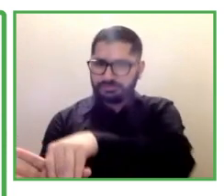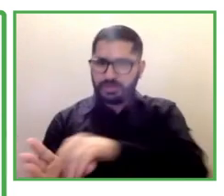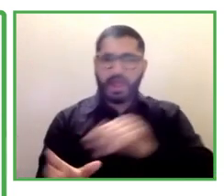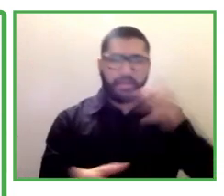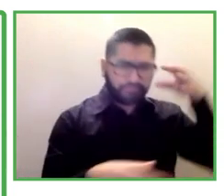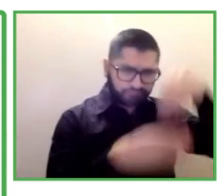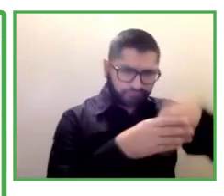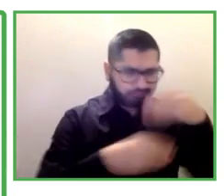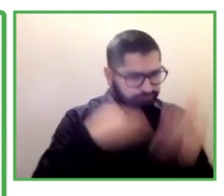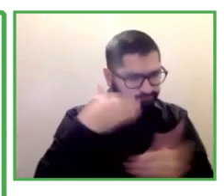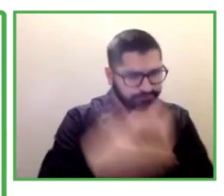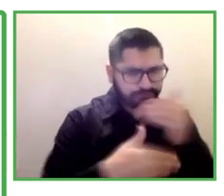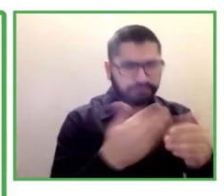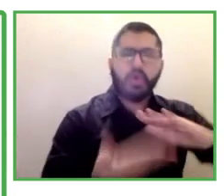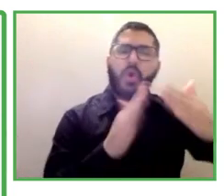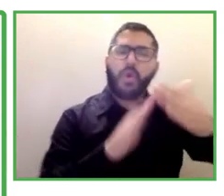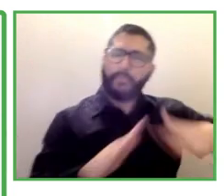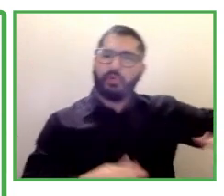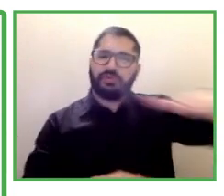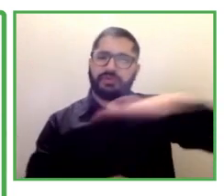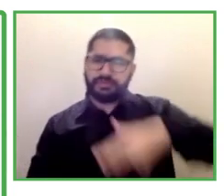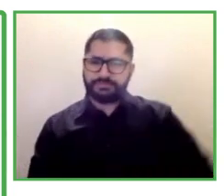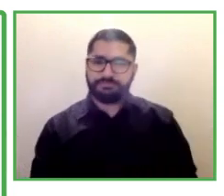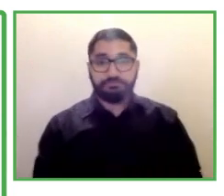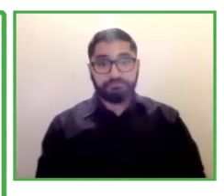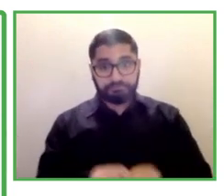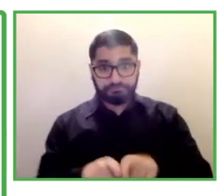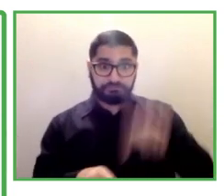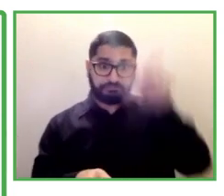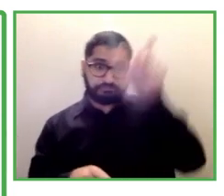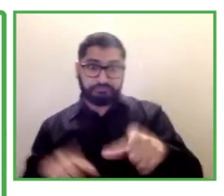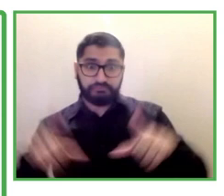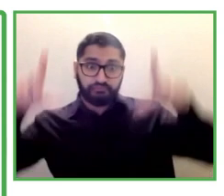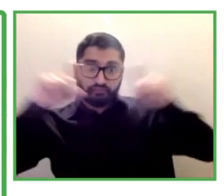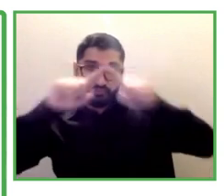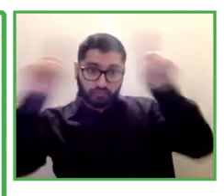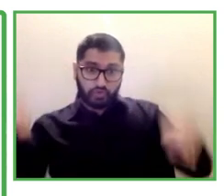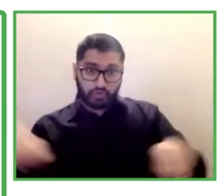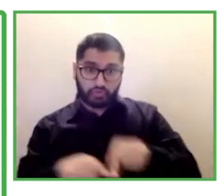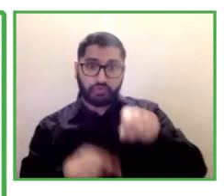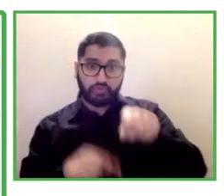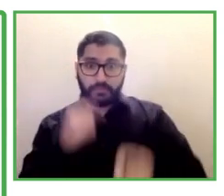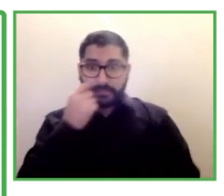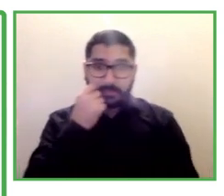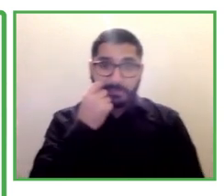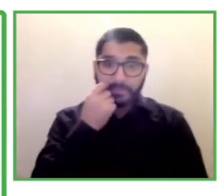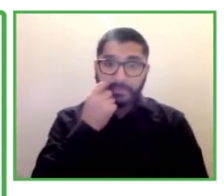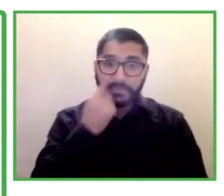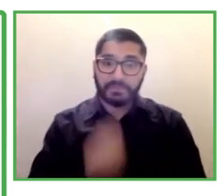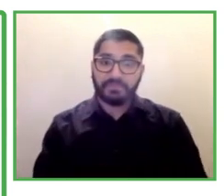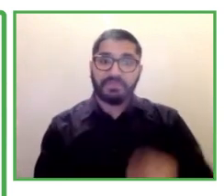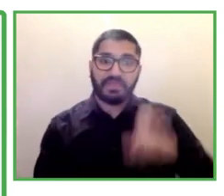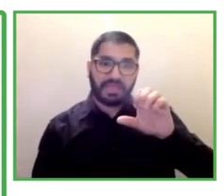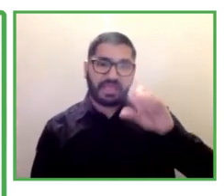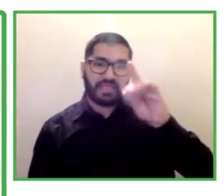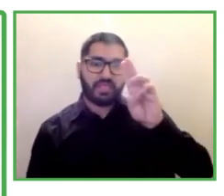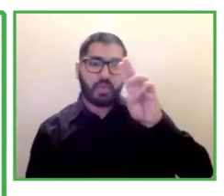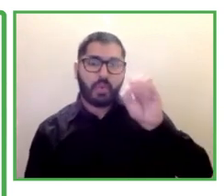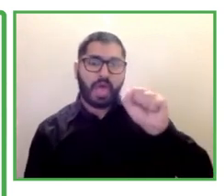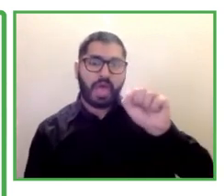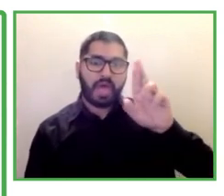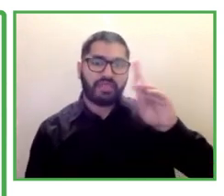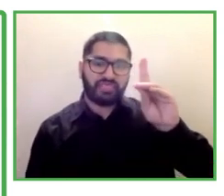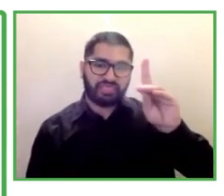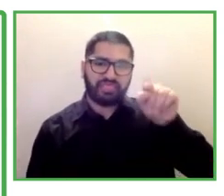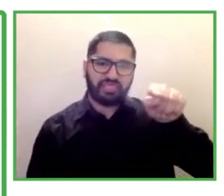of Point Edward here outside of Sardia and he's loving it it's what he wanted to do he wanted to be outside working and working with his